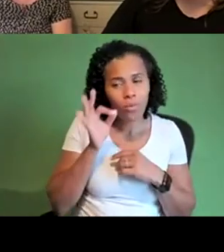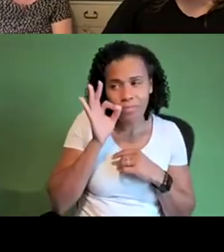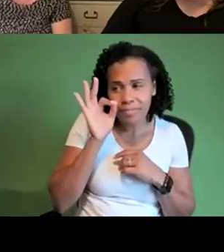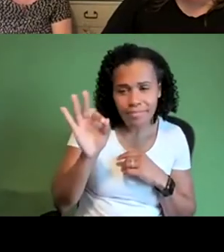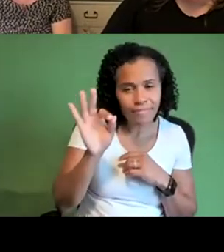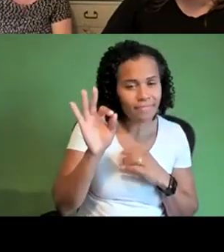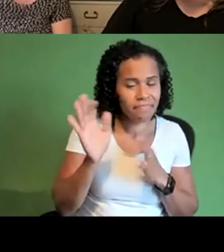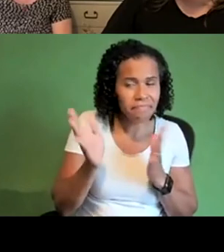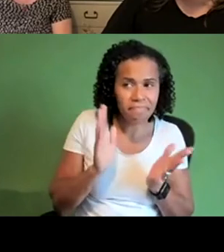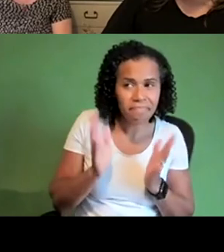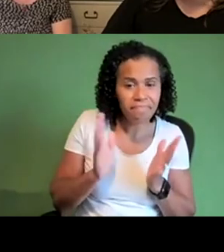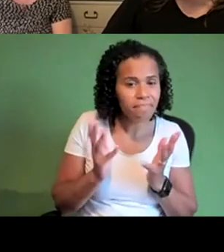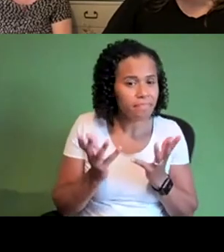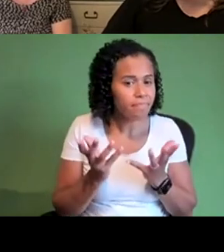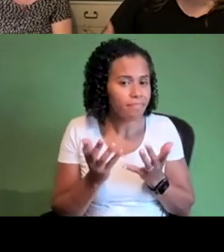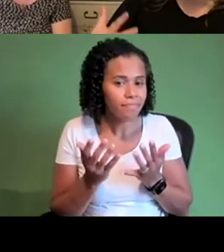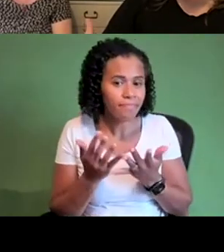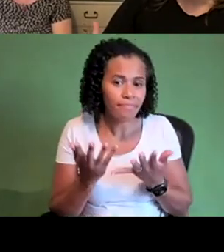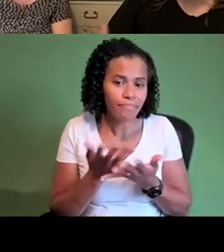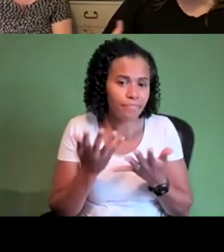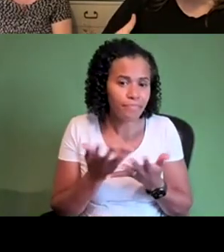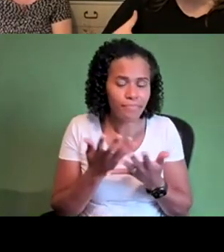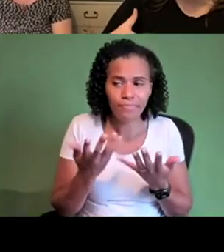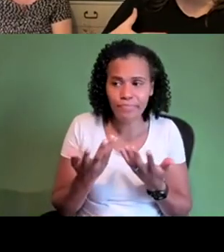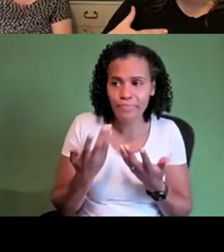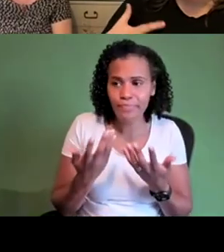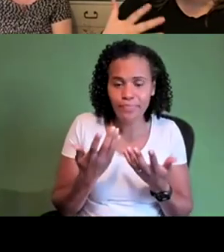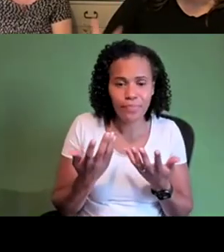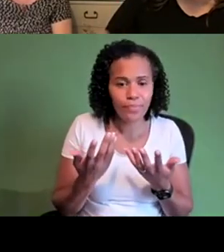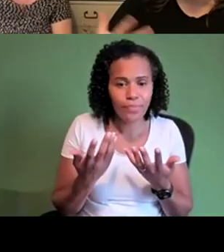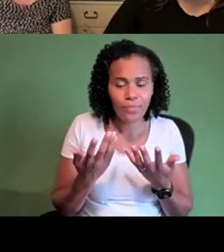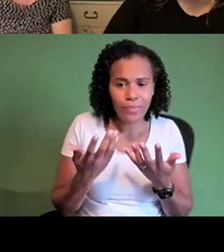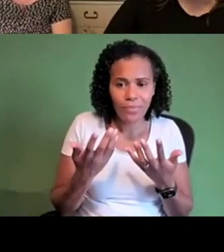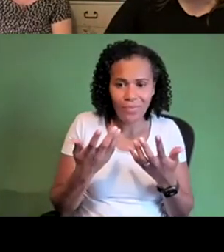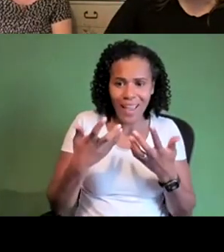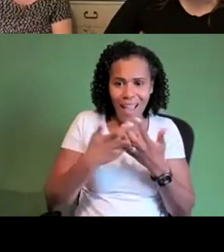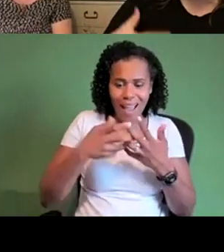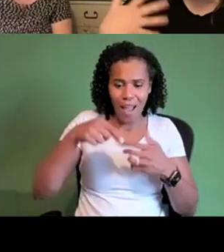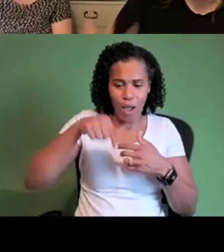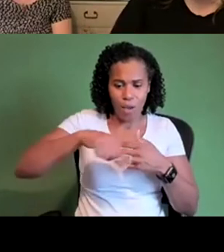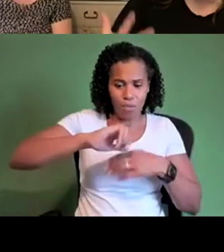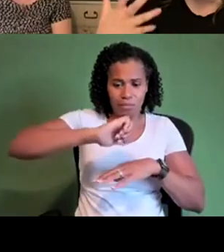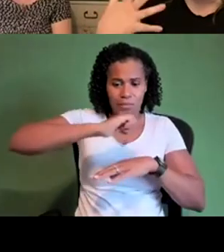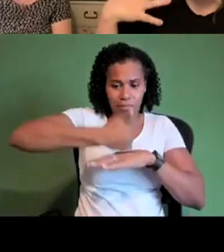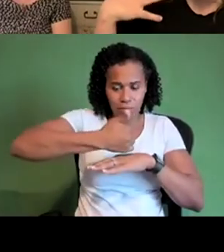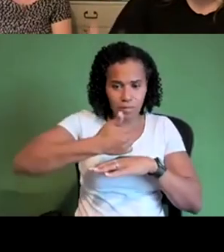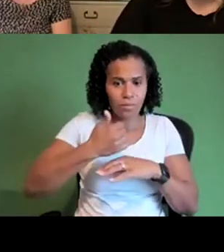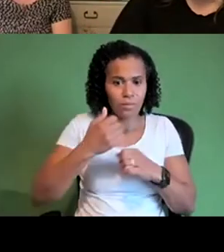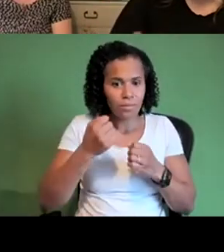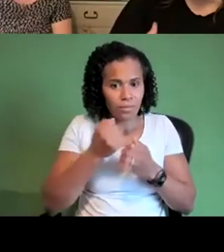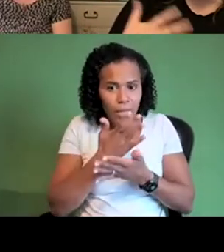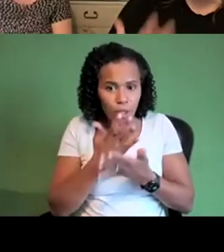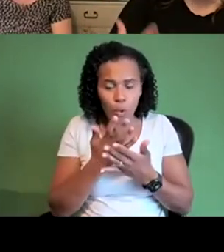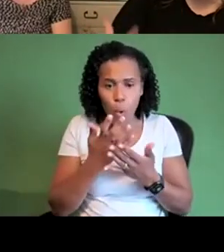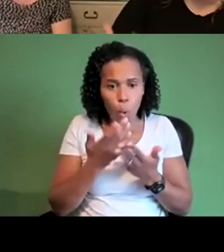about the way in which these things are set up so these amazing initiatives